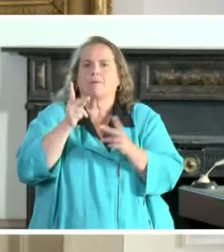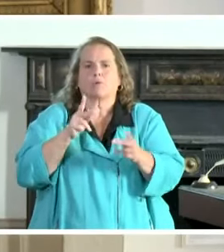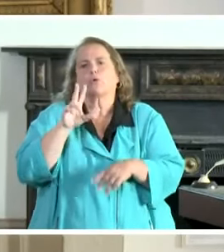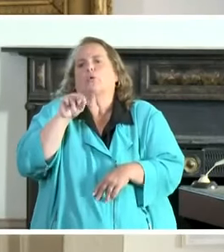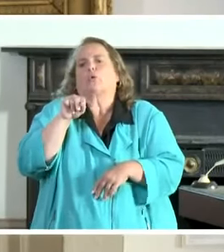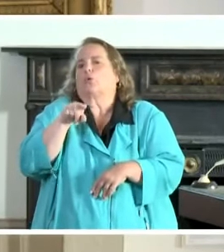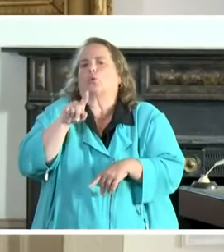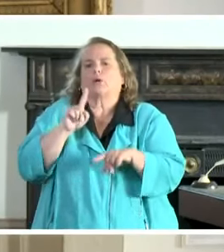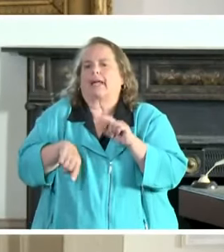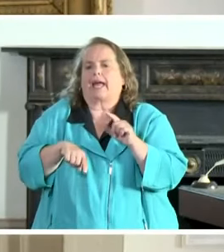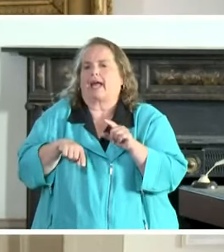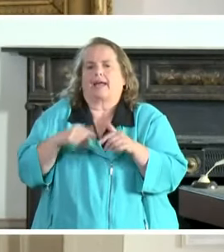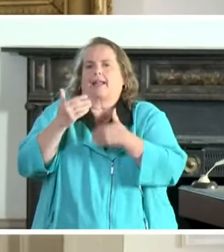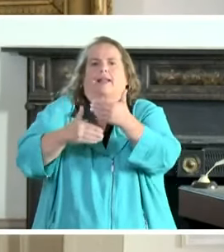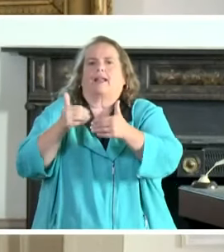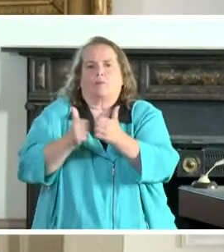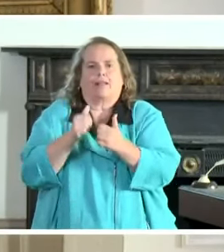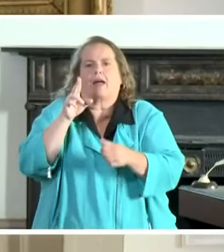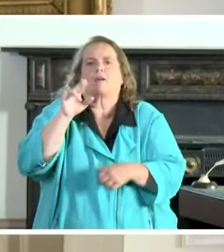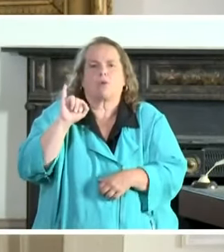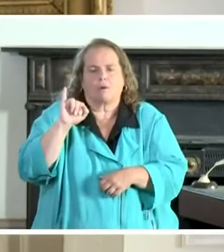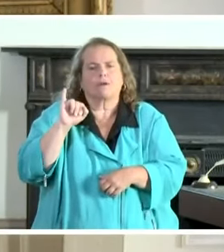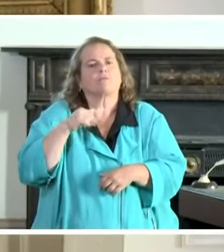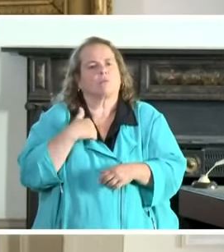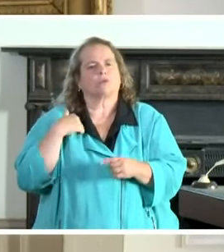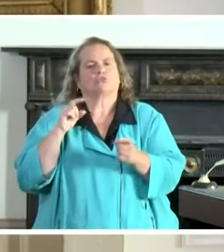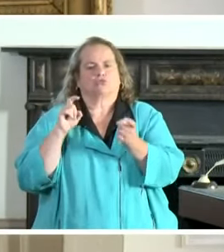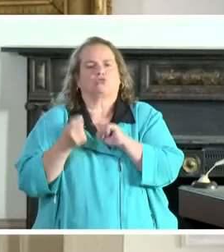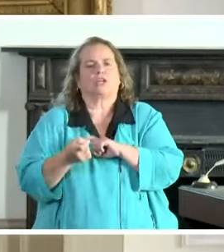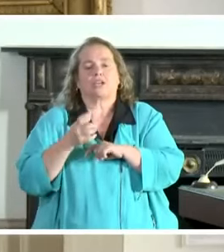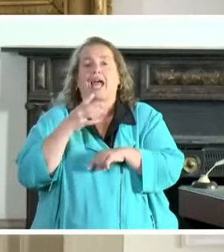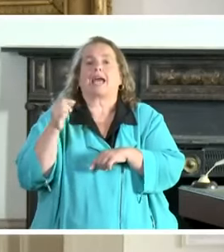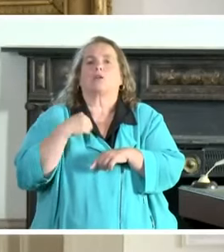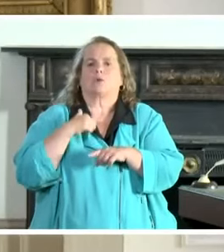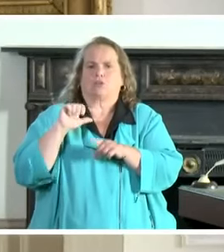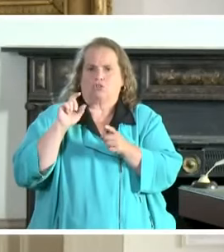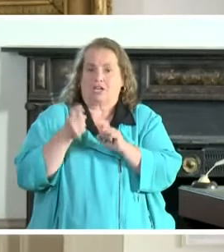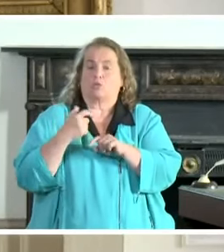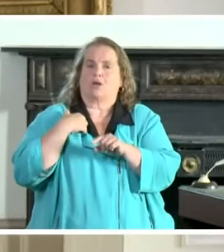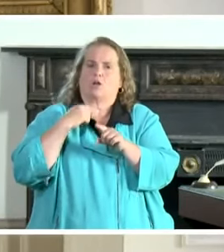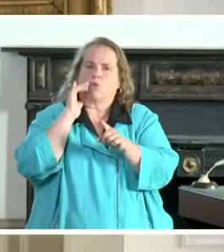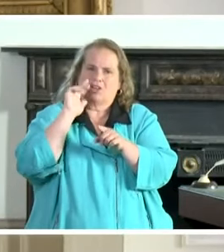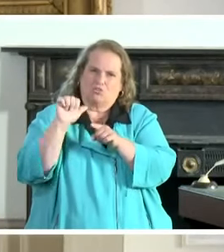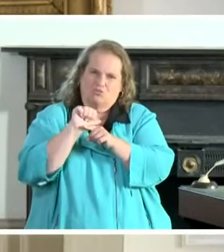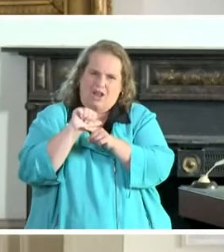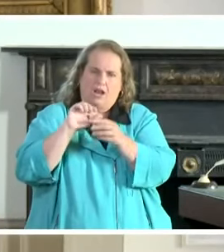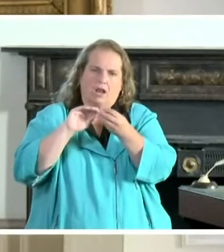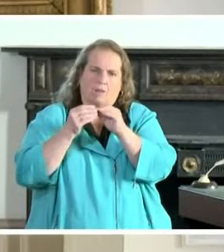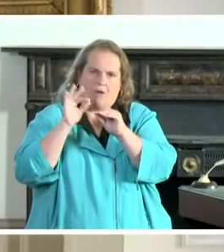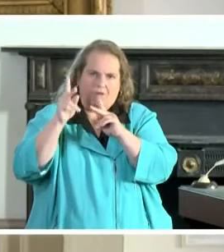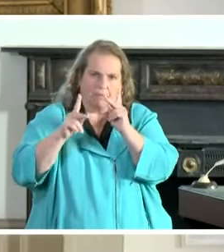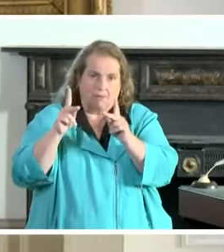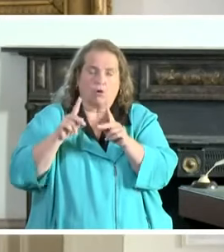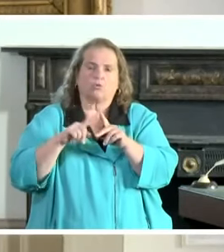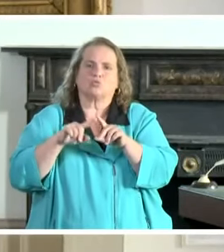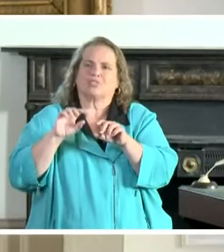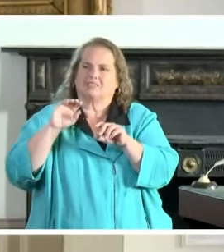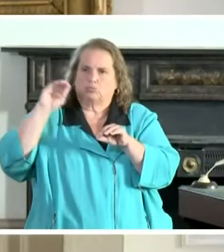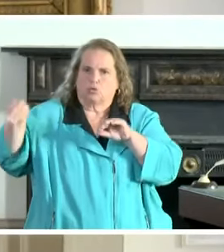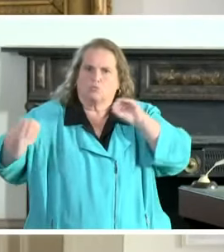thing we can change is training the number of people and getting them out in the community that can meet with individuals